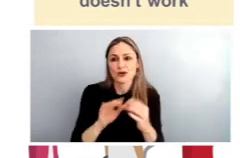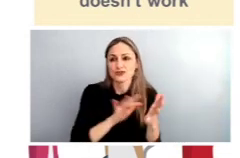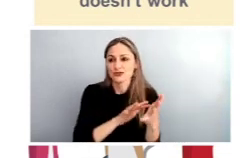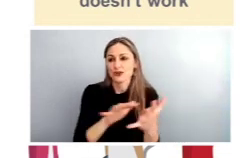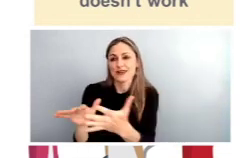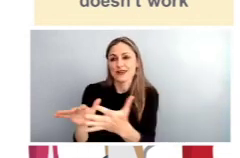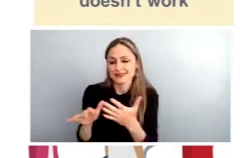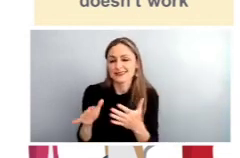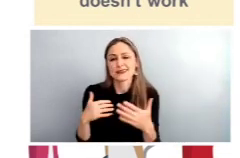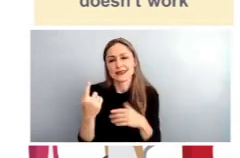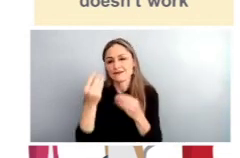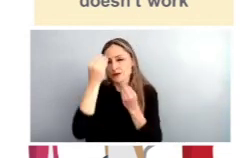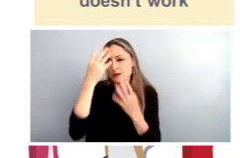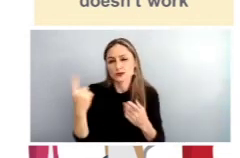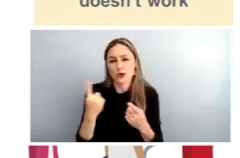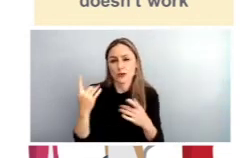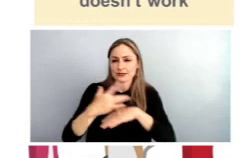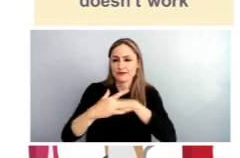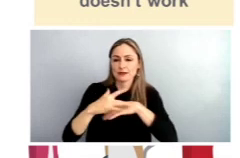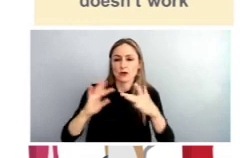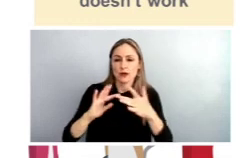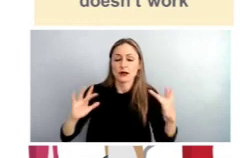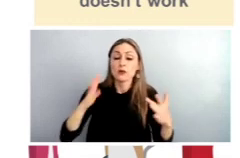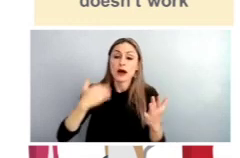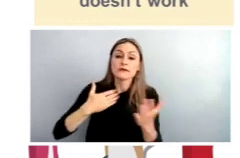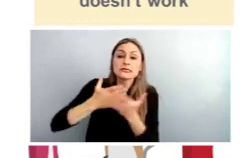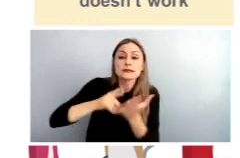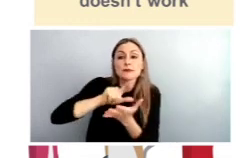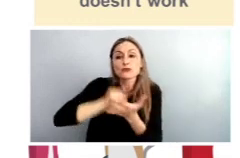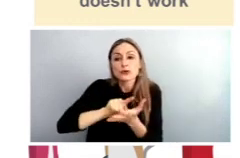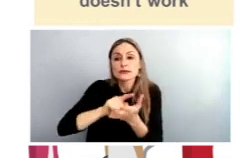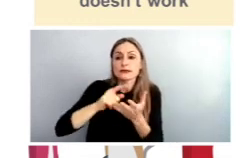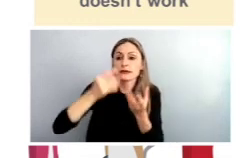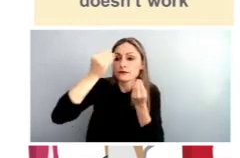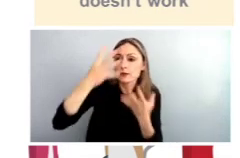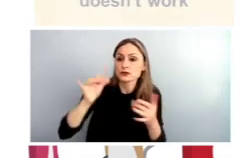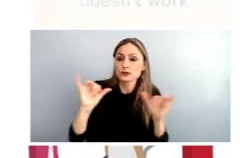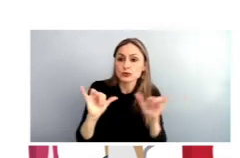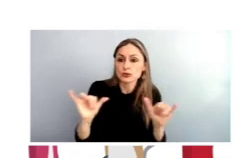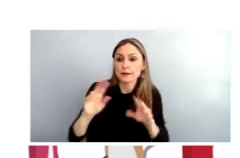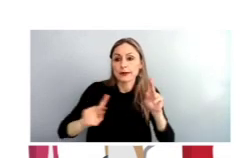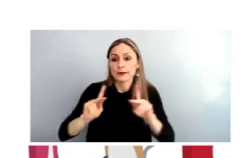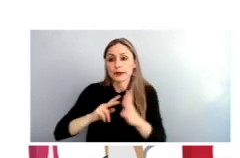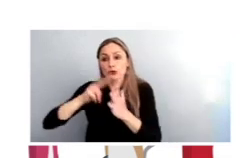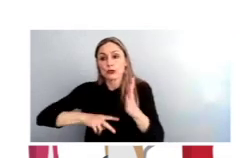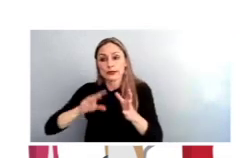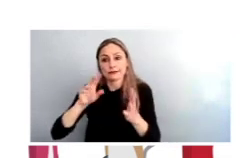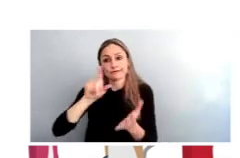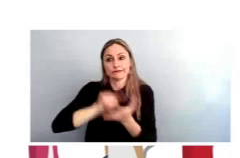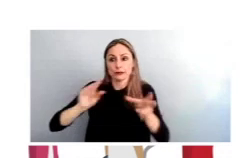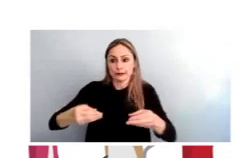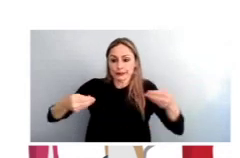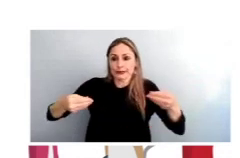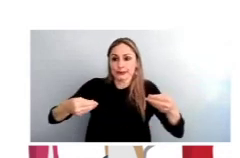online and we'll have some printed versions of the materials out in the community so people can also take a look at it that way and then as we move